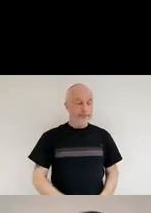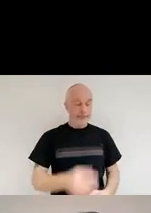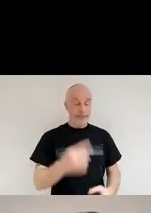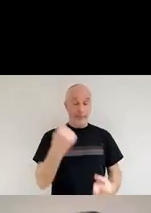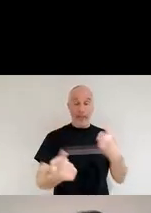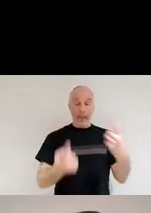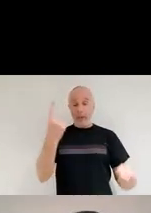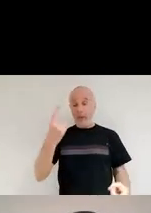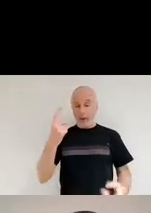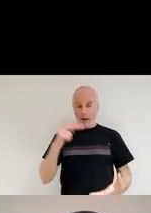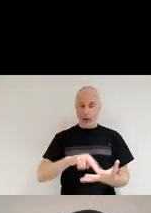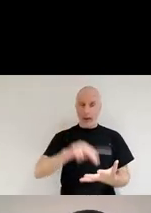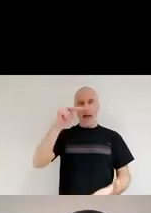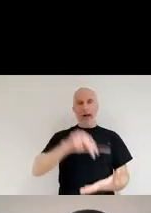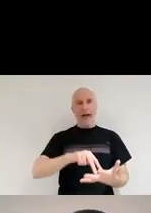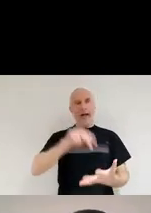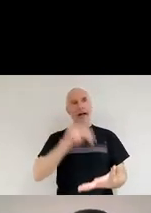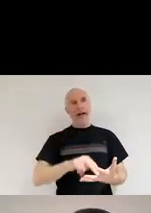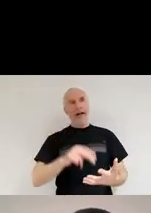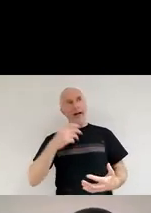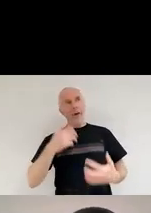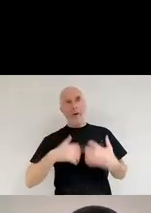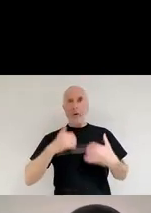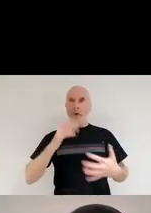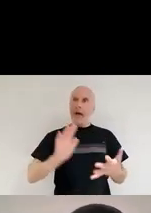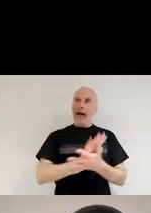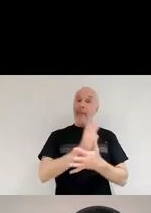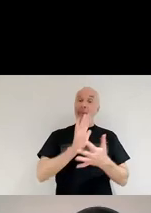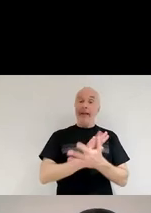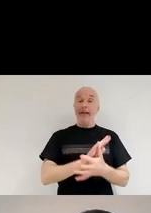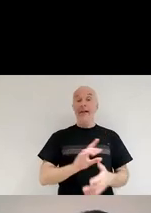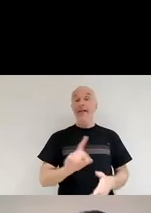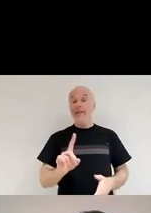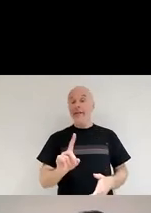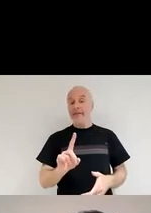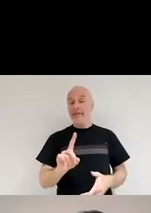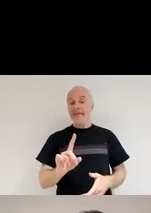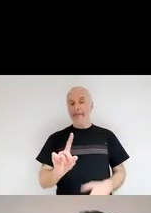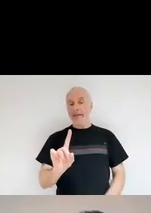except that in astronomy, there's always a little but, right?